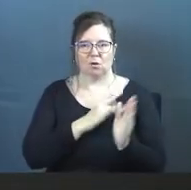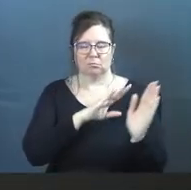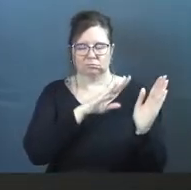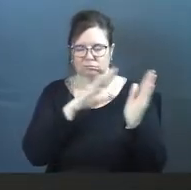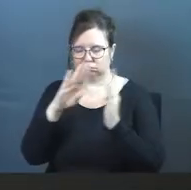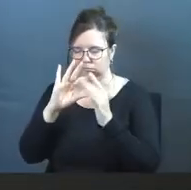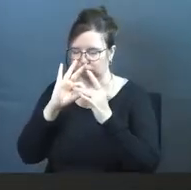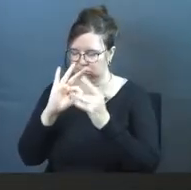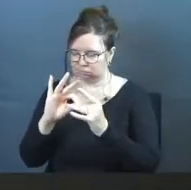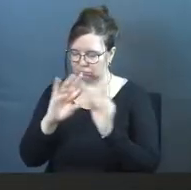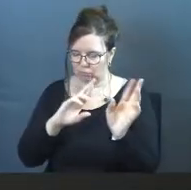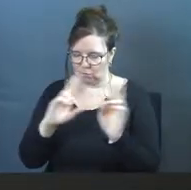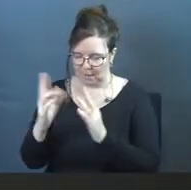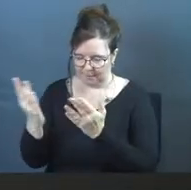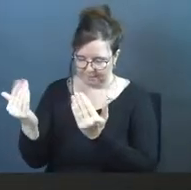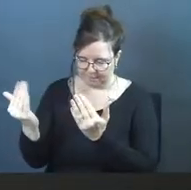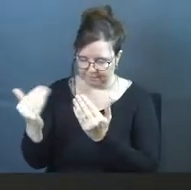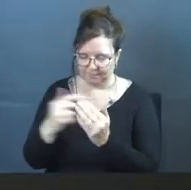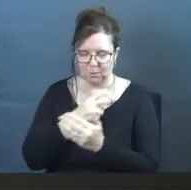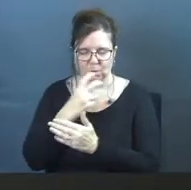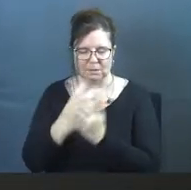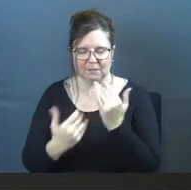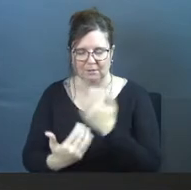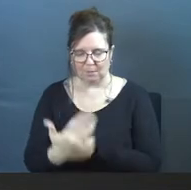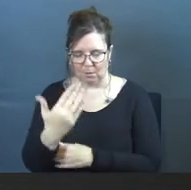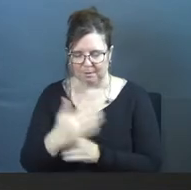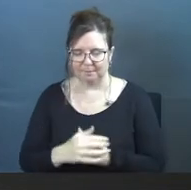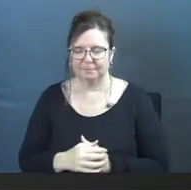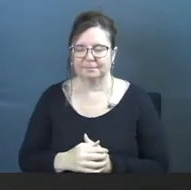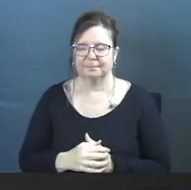continue to be ready. And we'll dive in this morning.